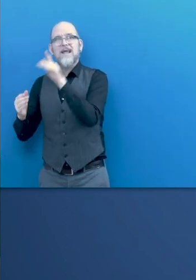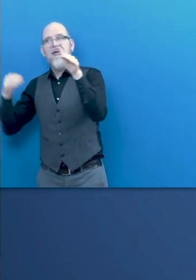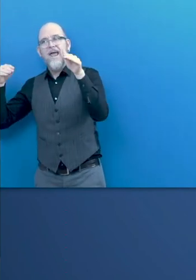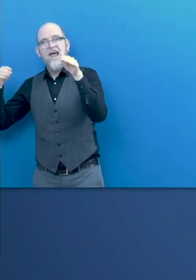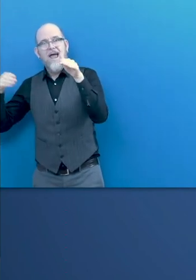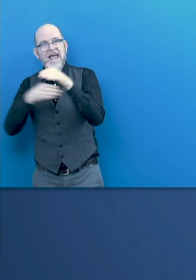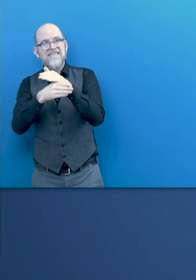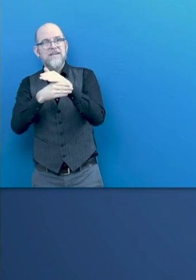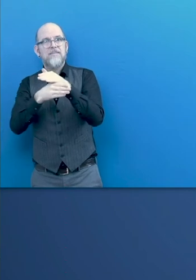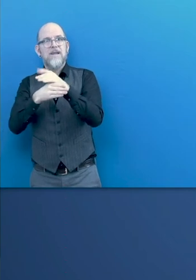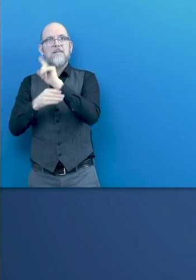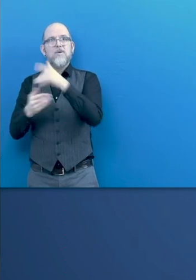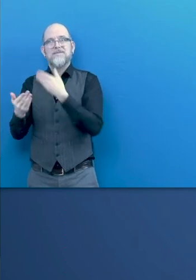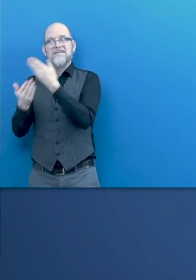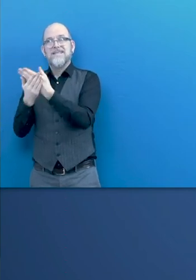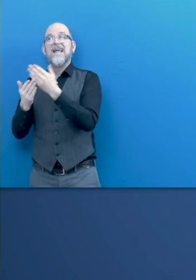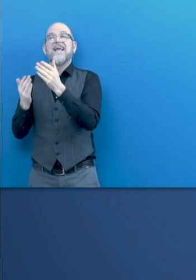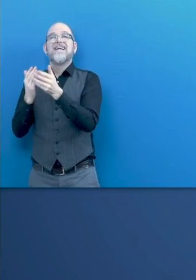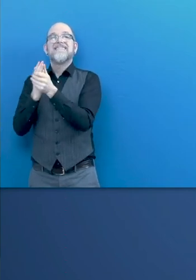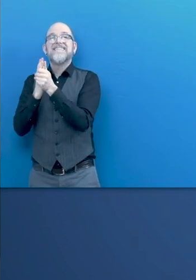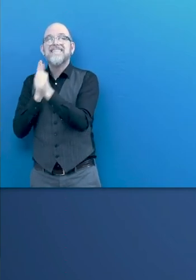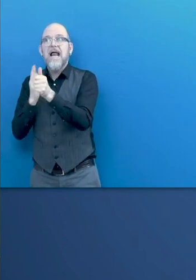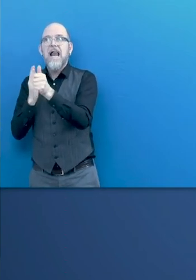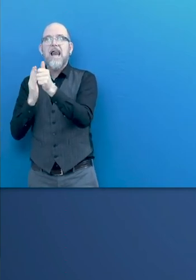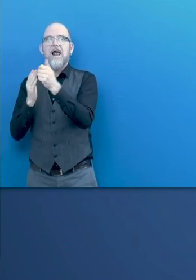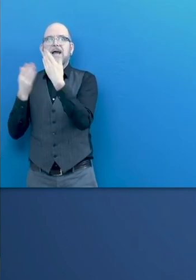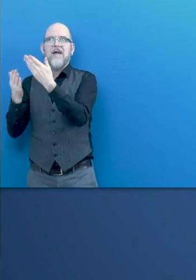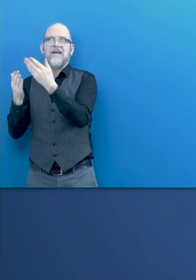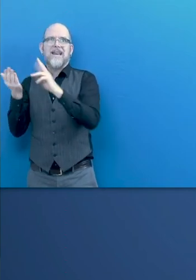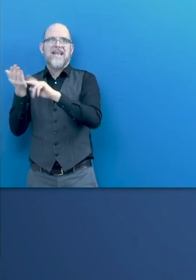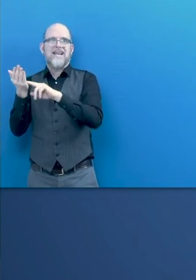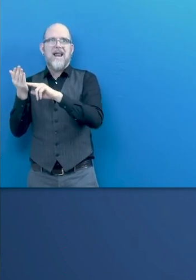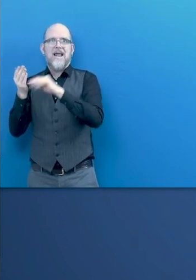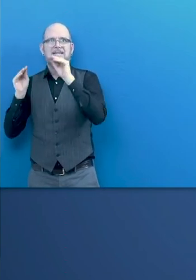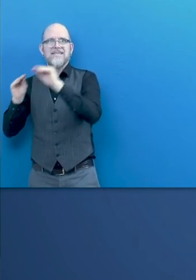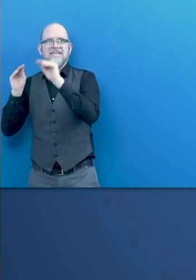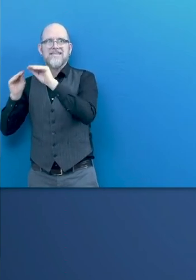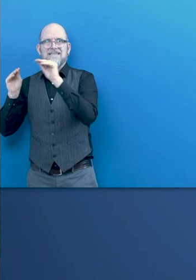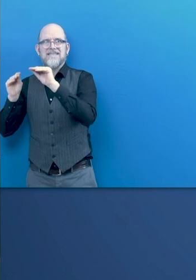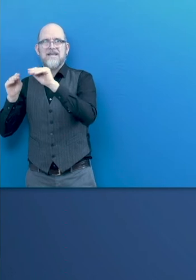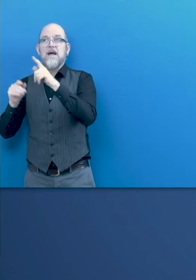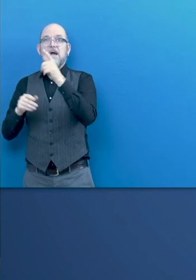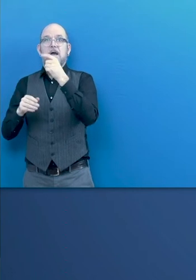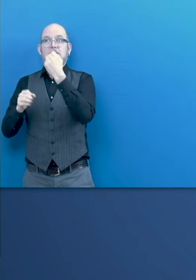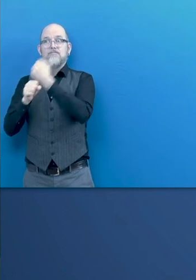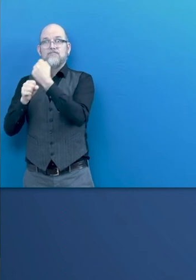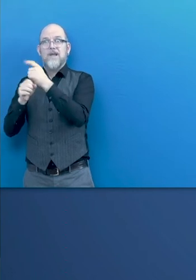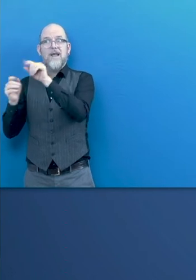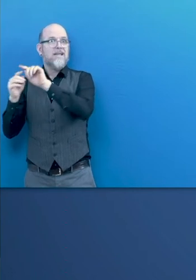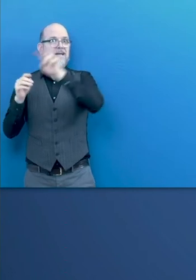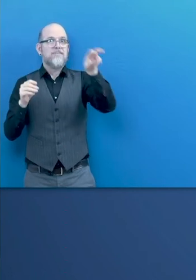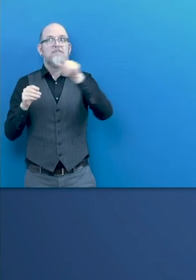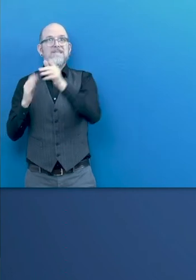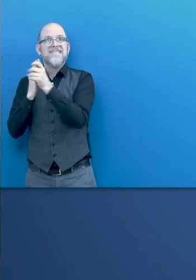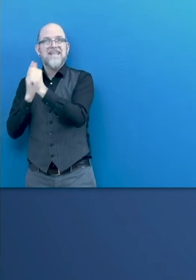employment for people with disabilities. In the next slide, will find some examples of the challenges and the opportunities we can